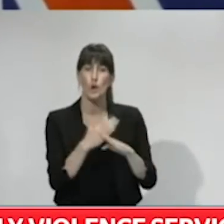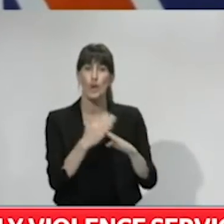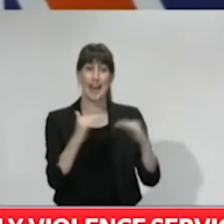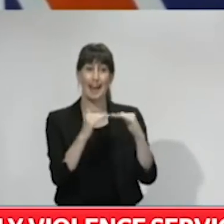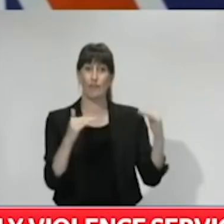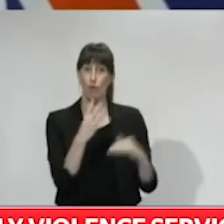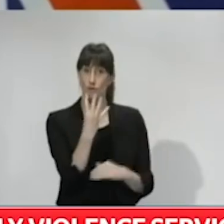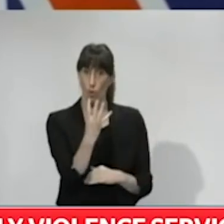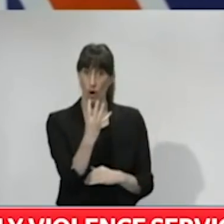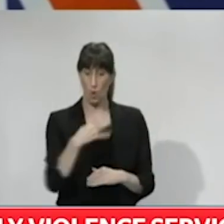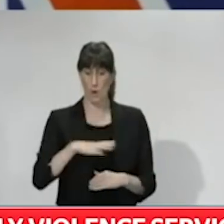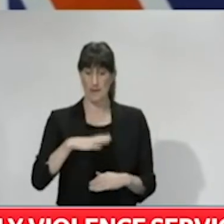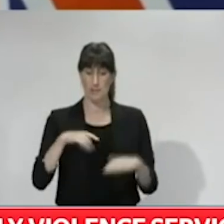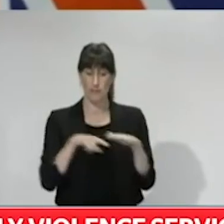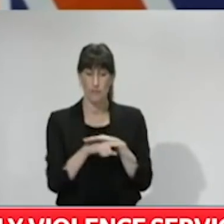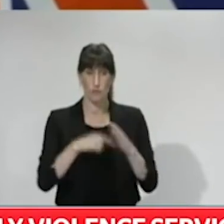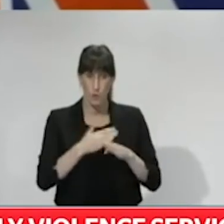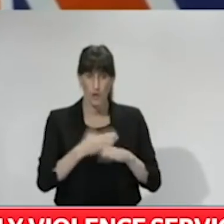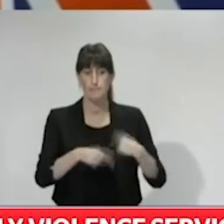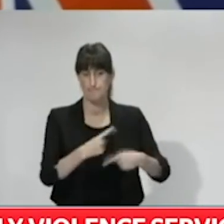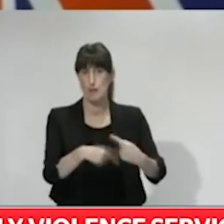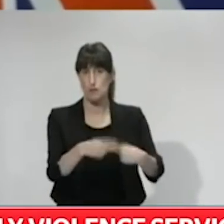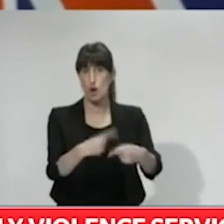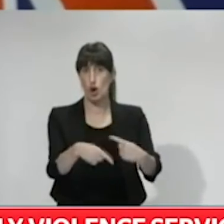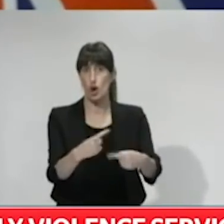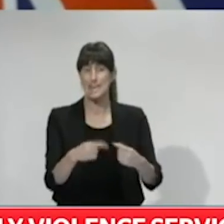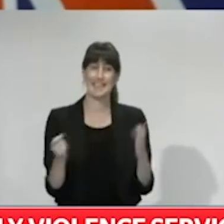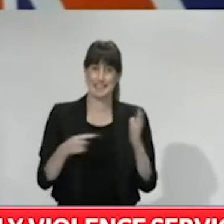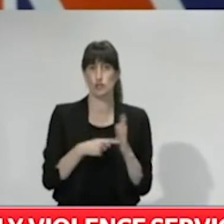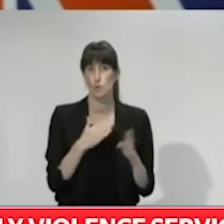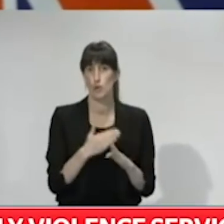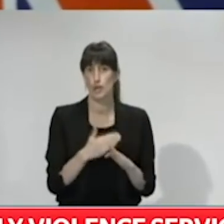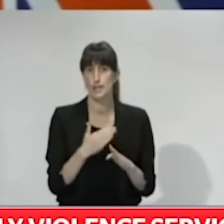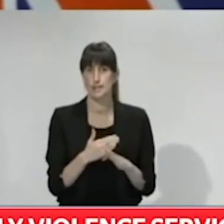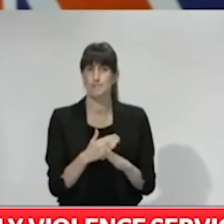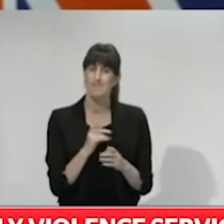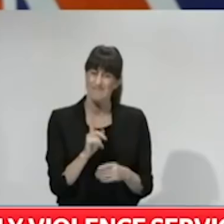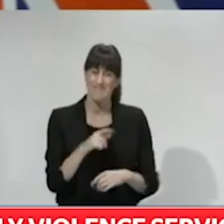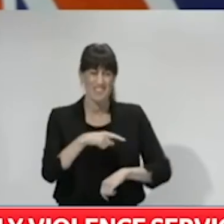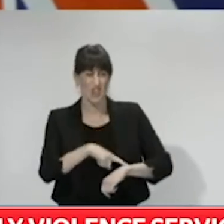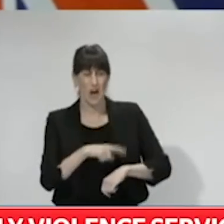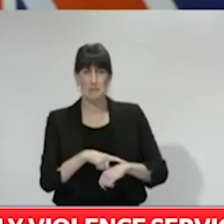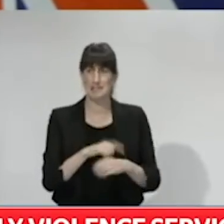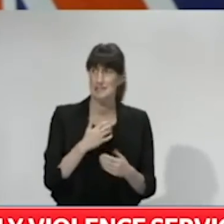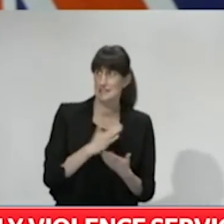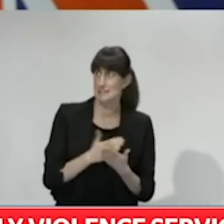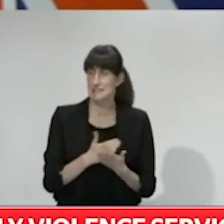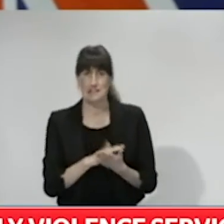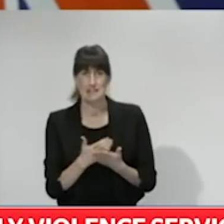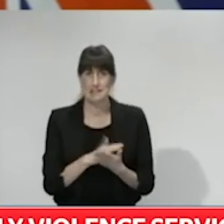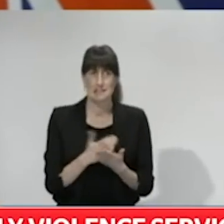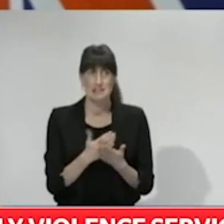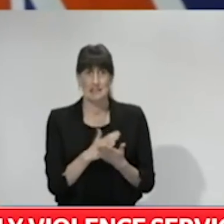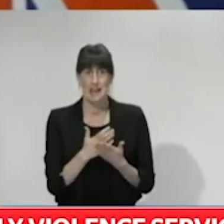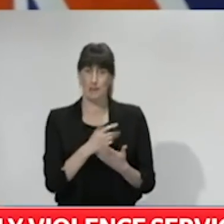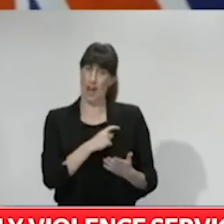lockdown. It's been a time of great uncertainty and anxiety for all of us as we upended and reimagined the